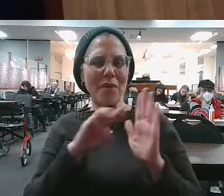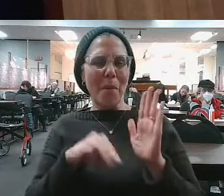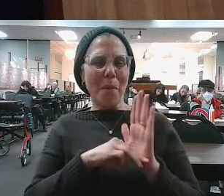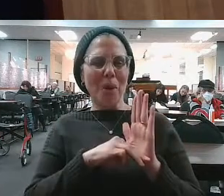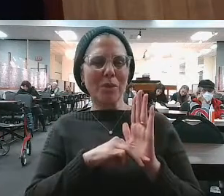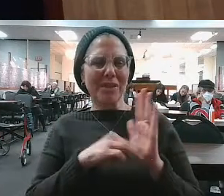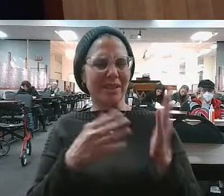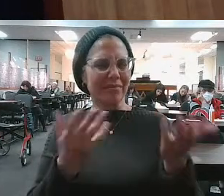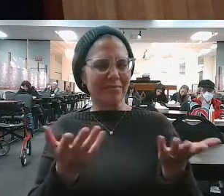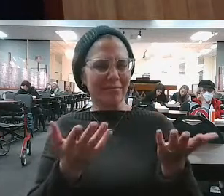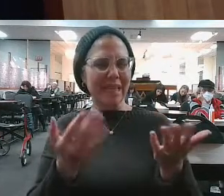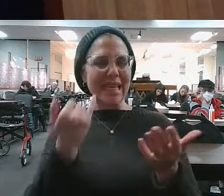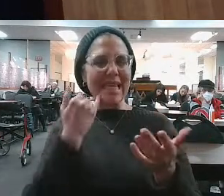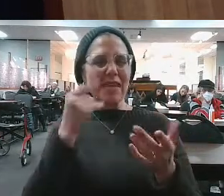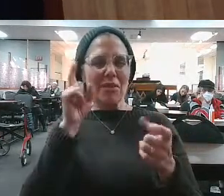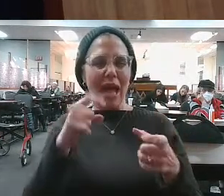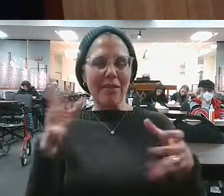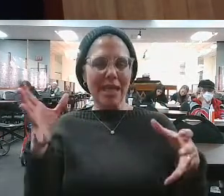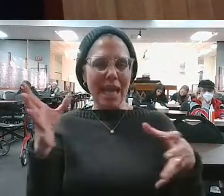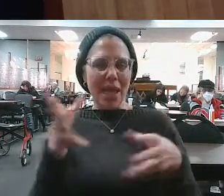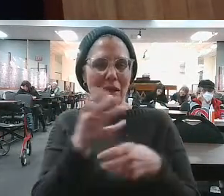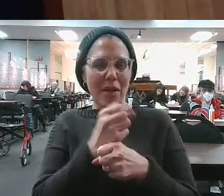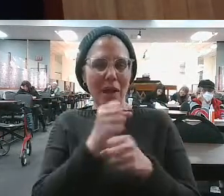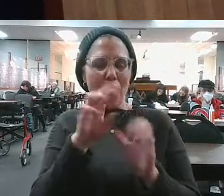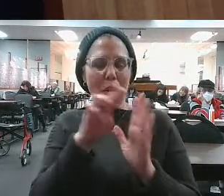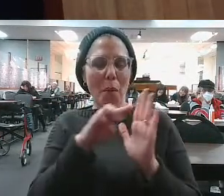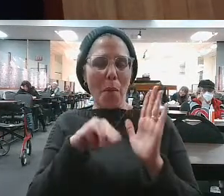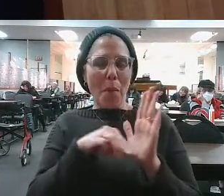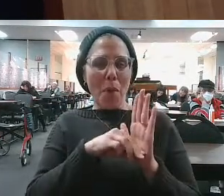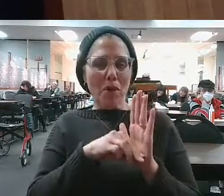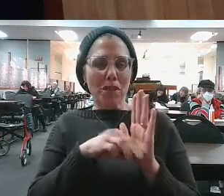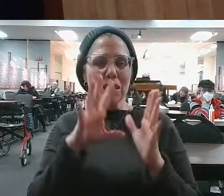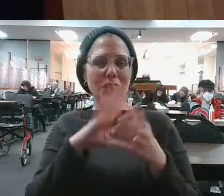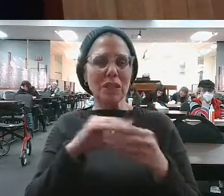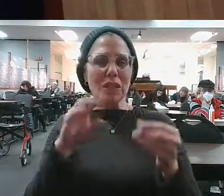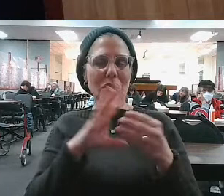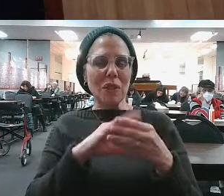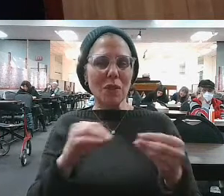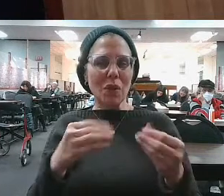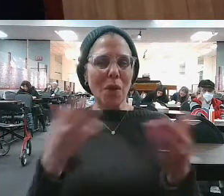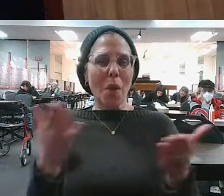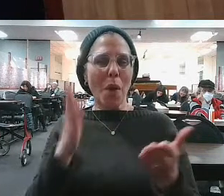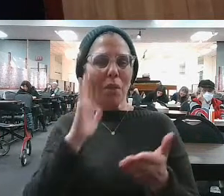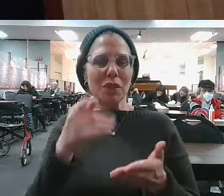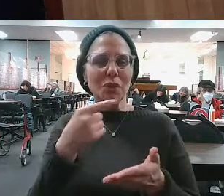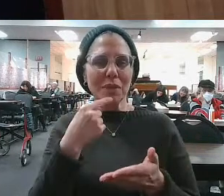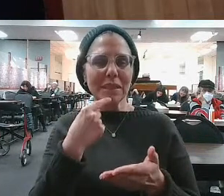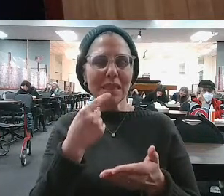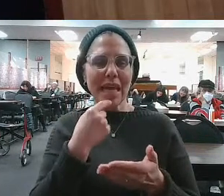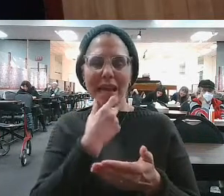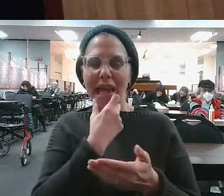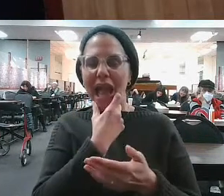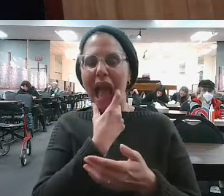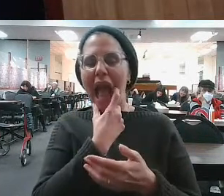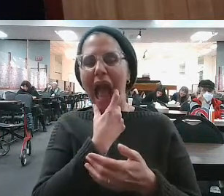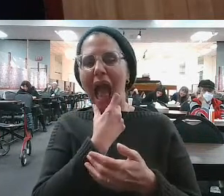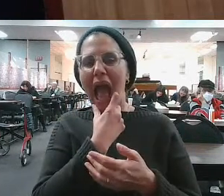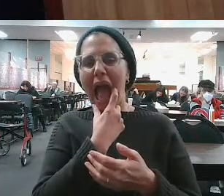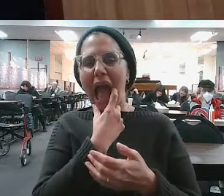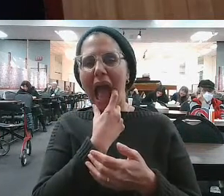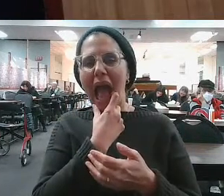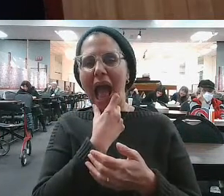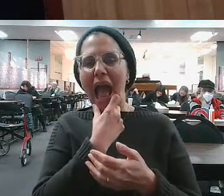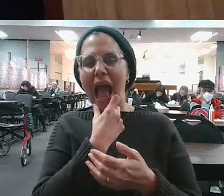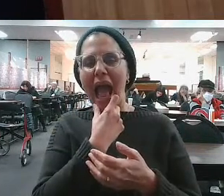Right? If you had to condense the entire life story of Moshe Rabbeinu into one phrase, what would it be? The Hassan